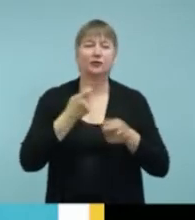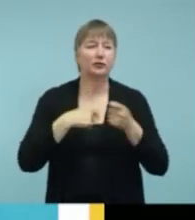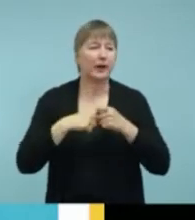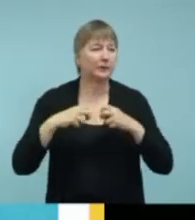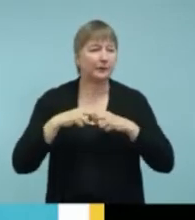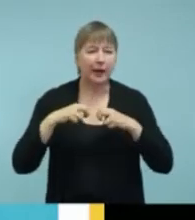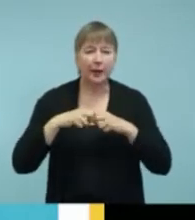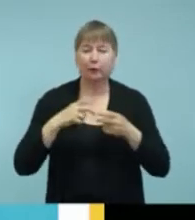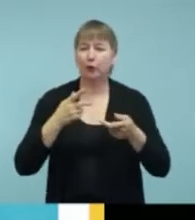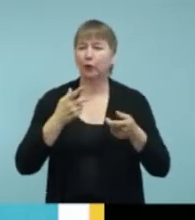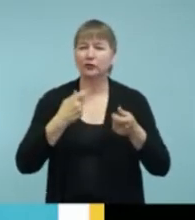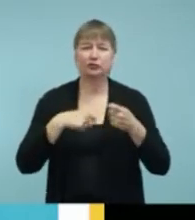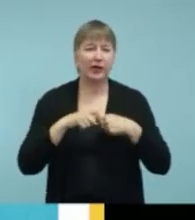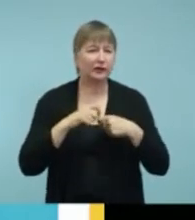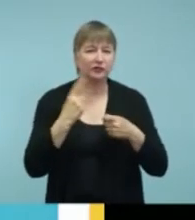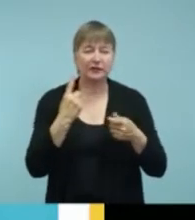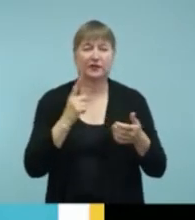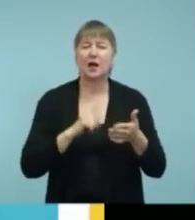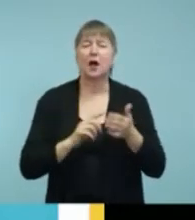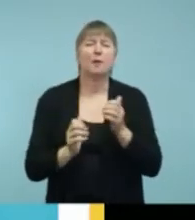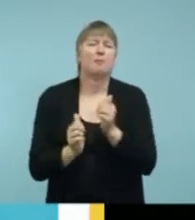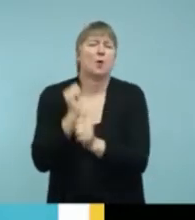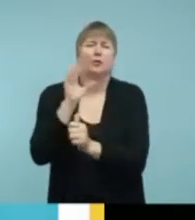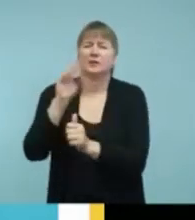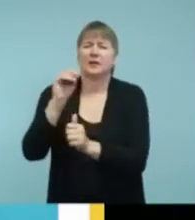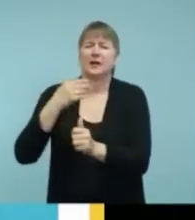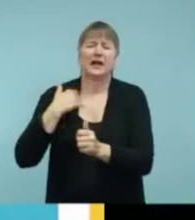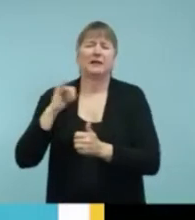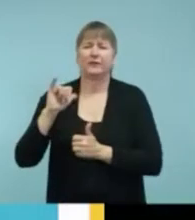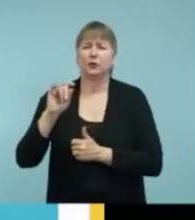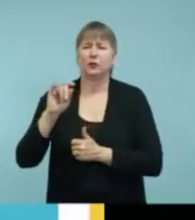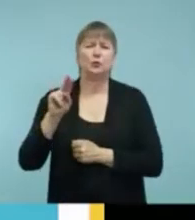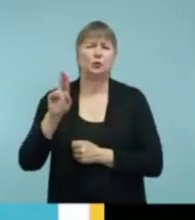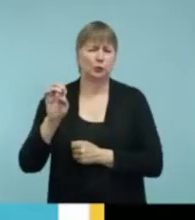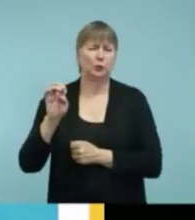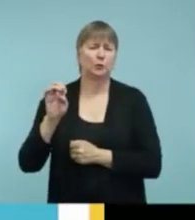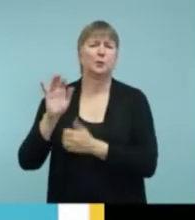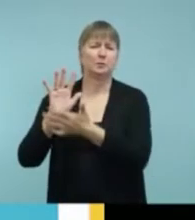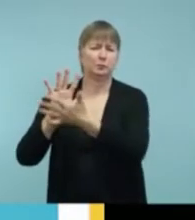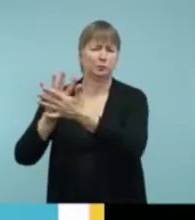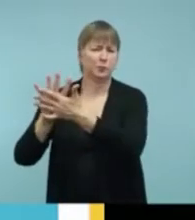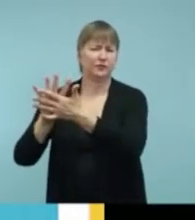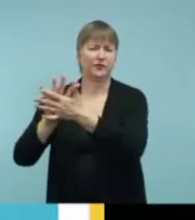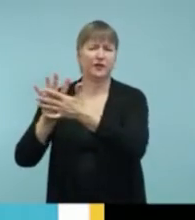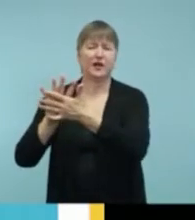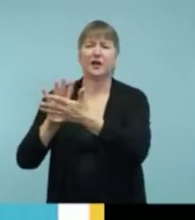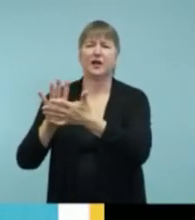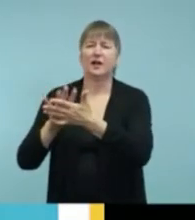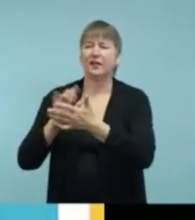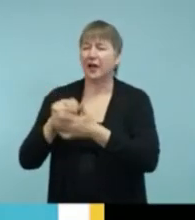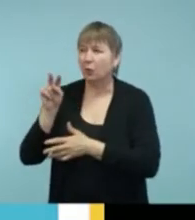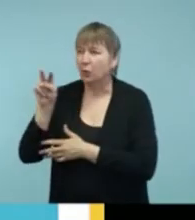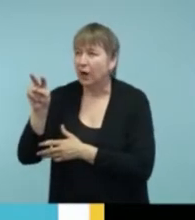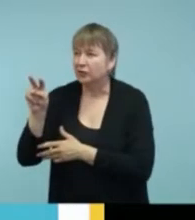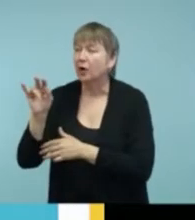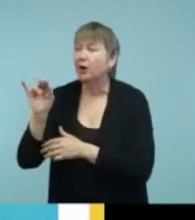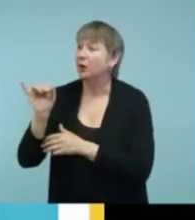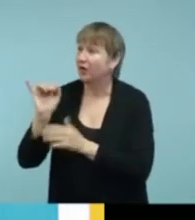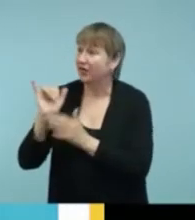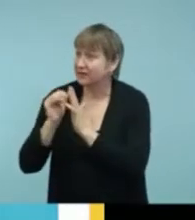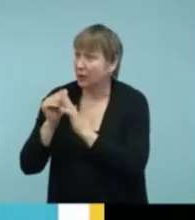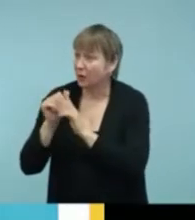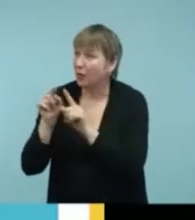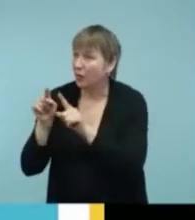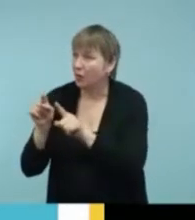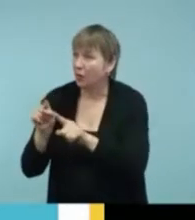Most of the companies will have a YouTube channel that will then kind of, you know, show you how to do all of these different things when you